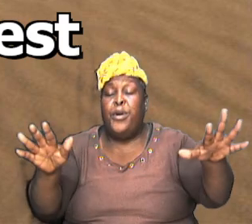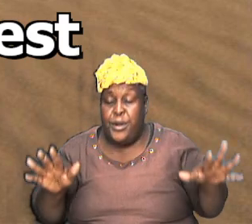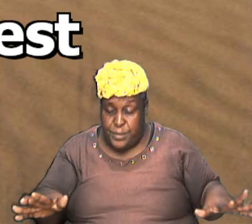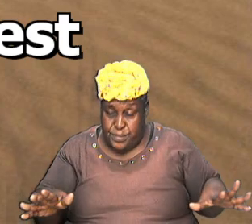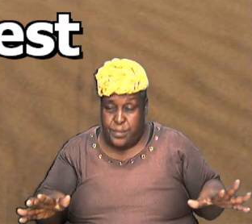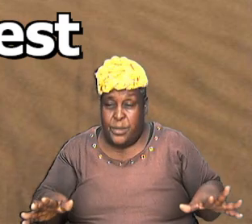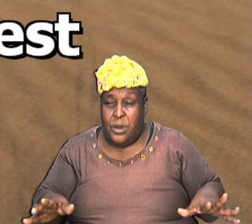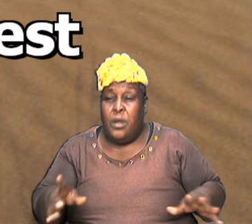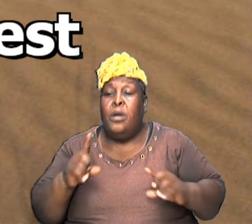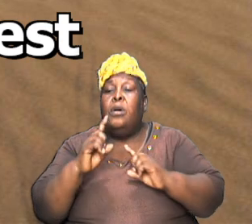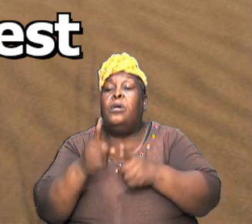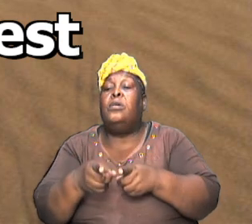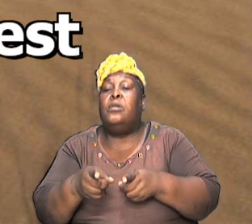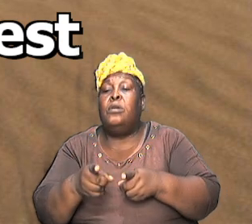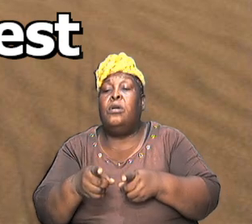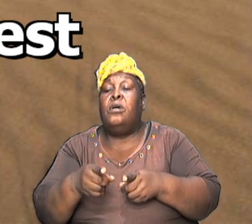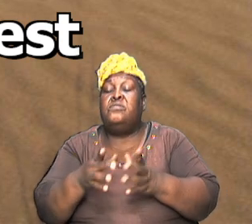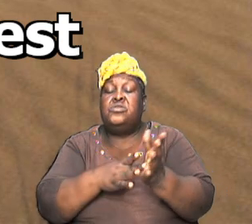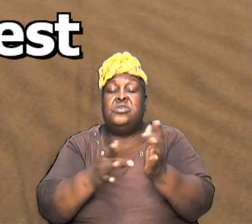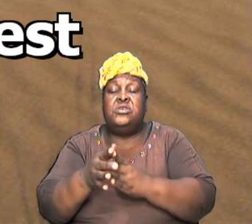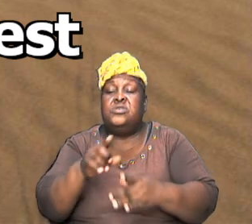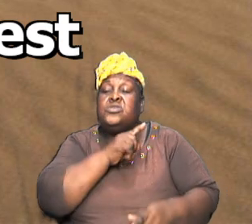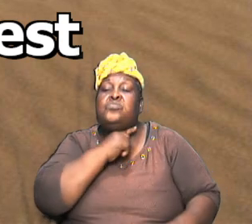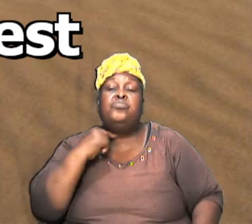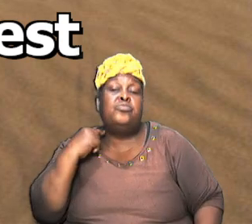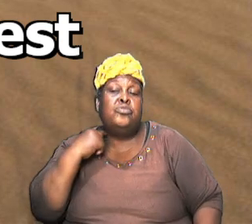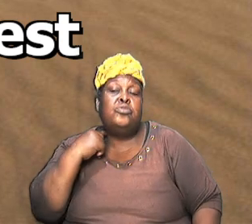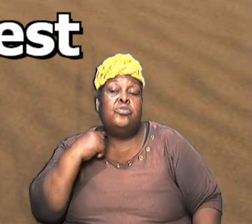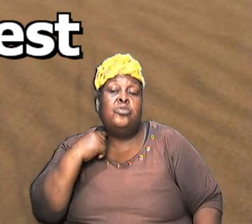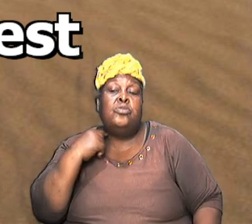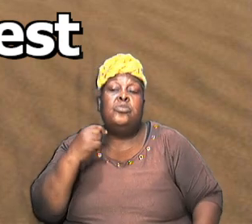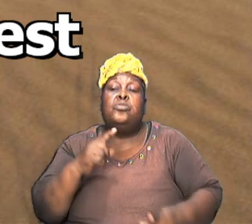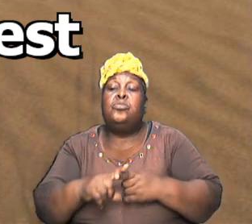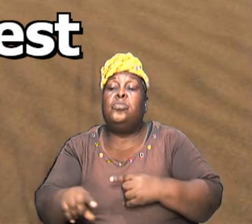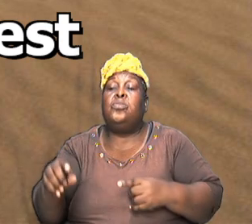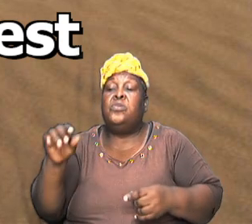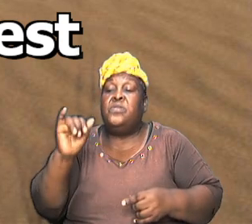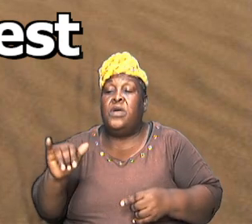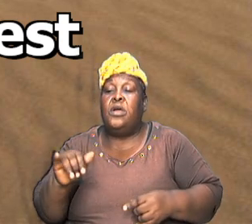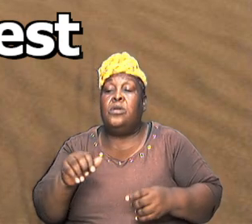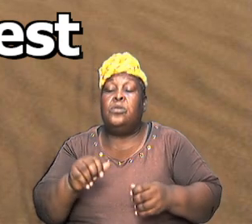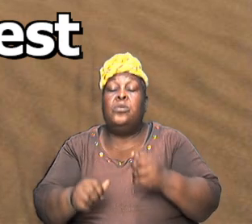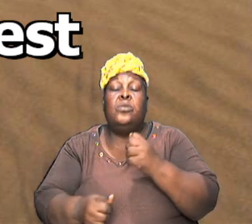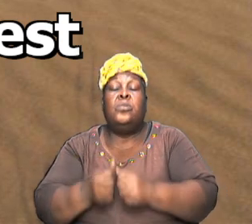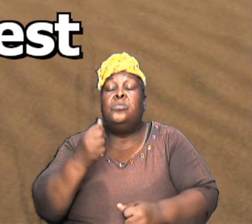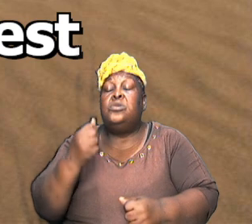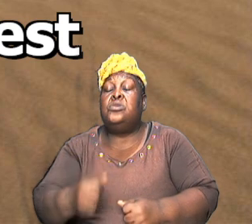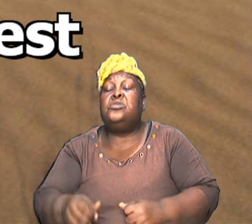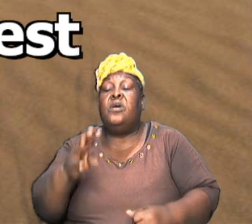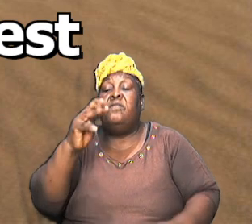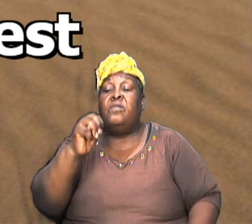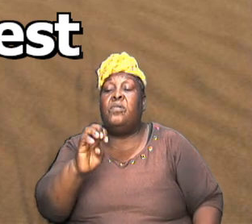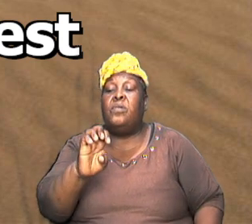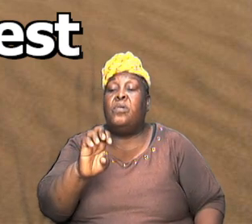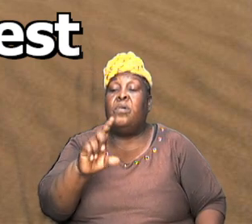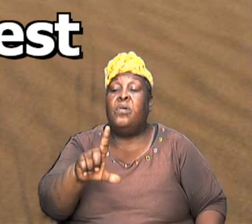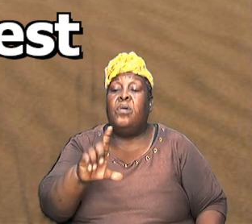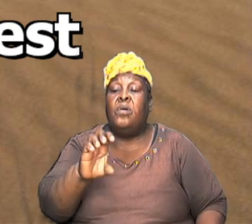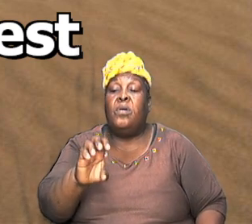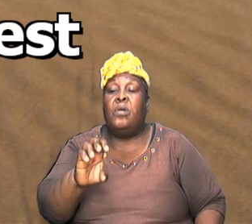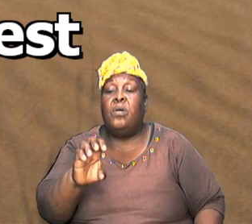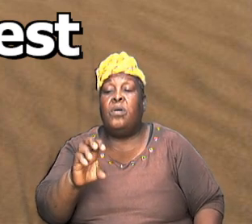the order of his priesthood is according to that of Melchizedek and Melchizedek